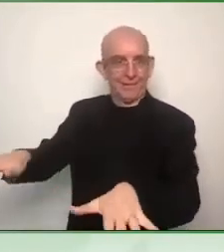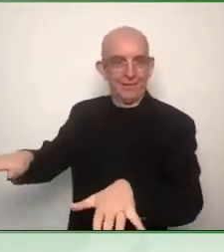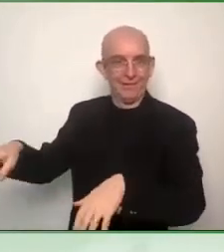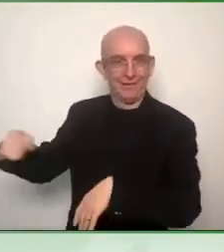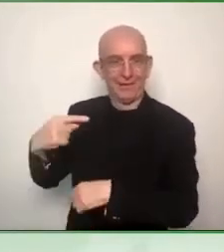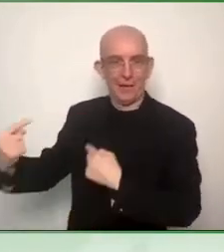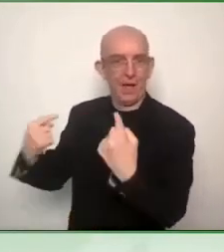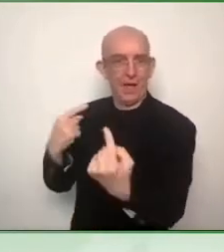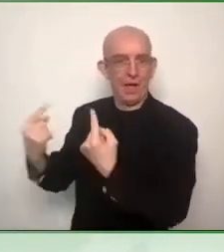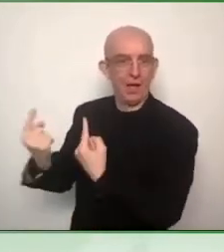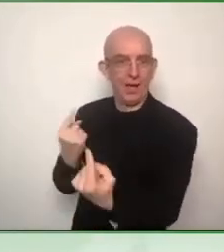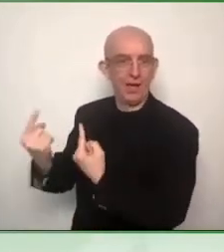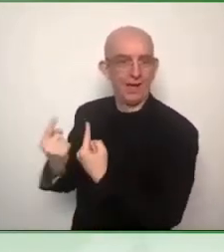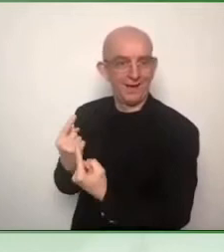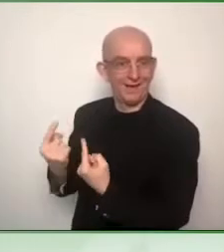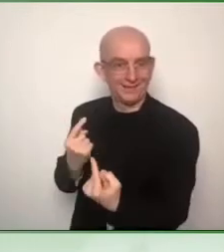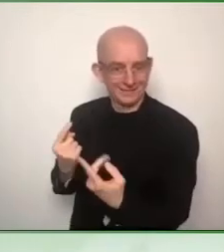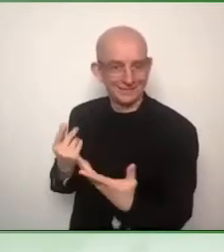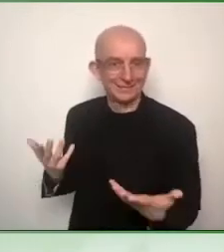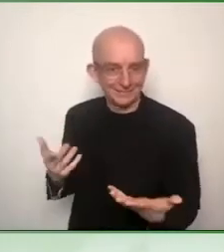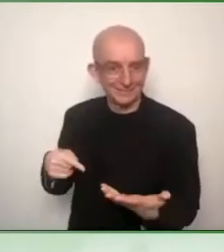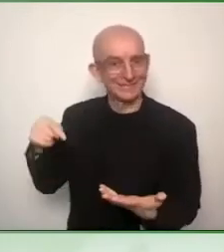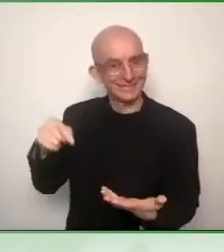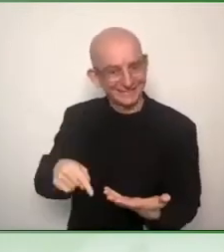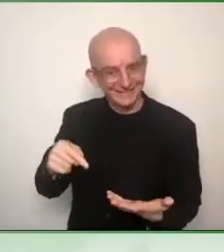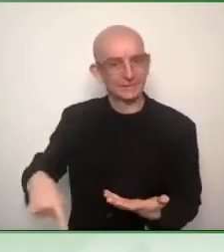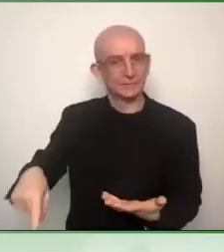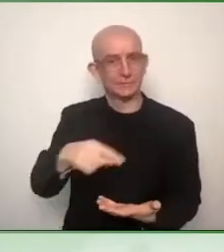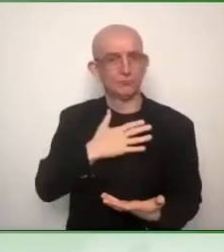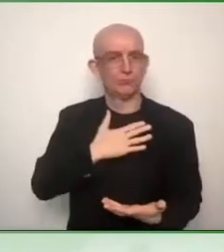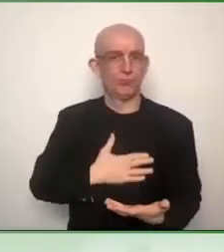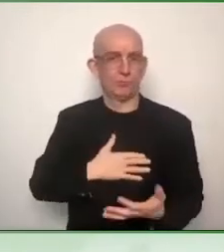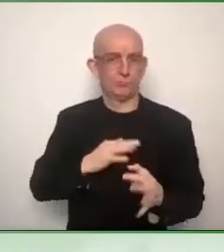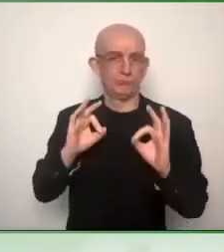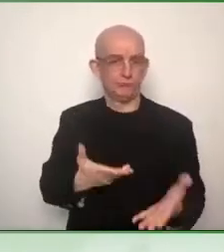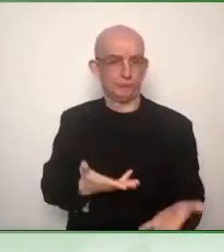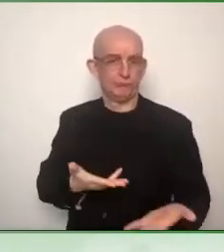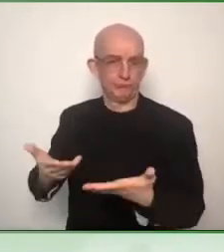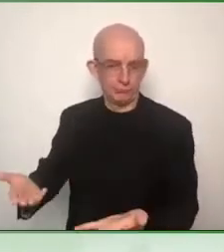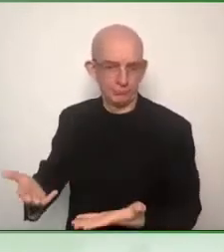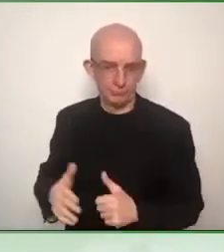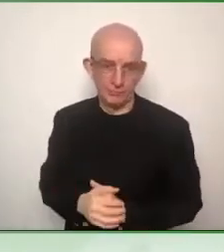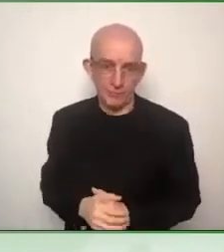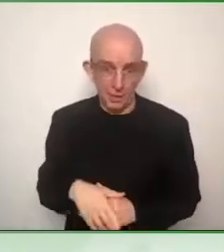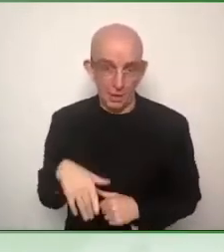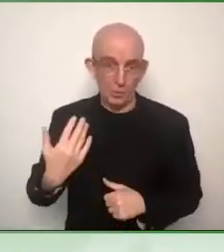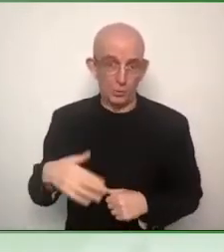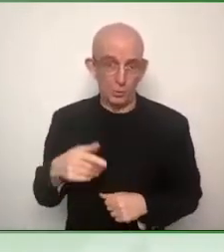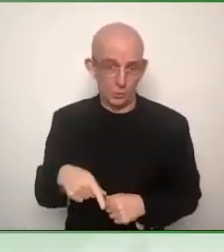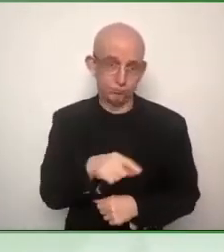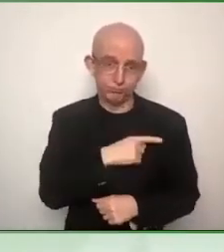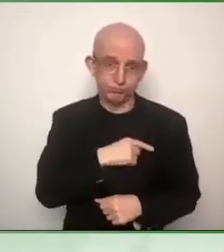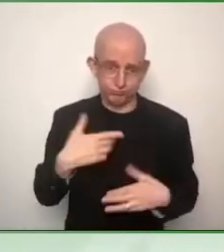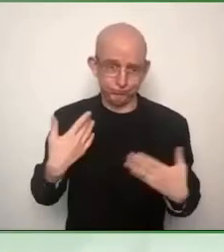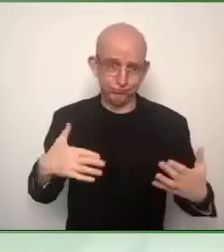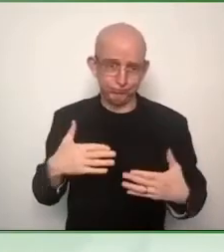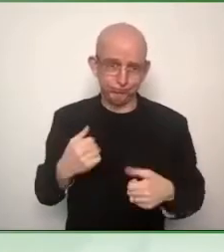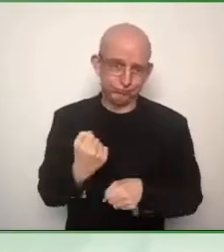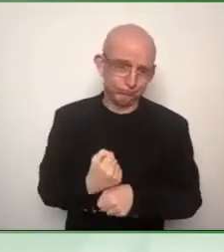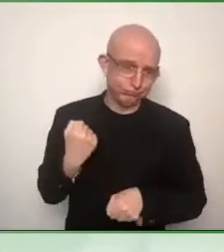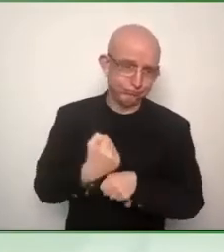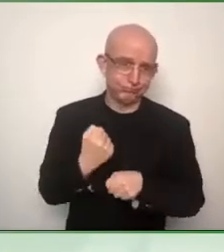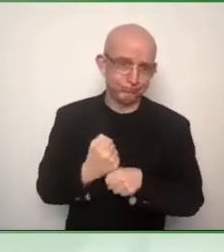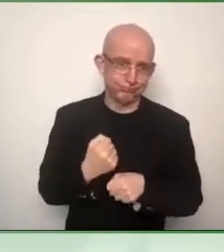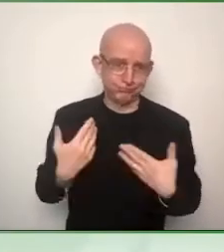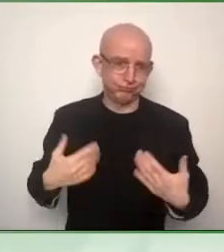you know, what we're driving towards. This is what we want to achieve in terms of providing accessibility to the highest